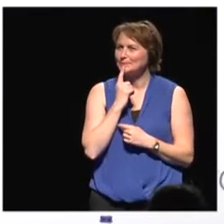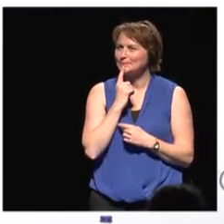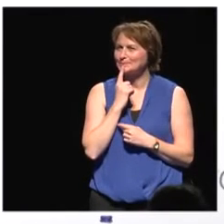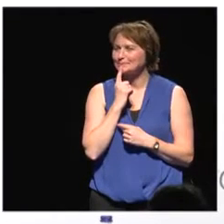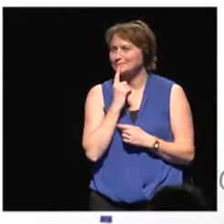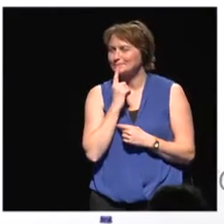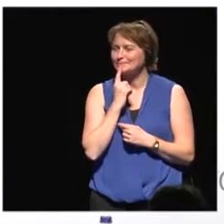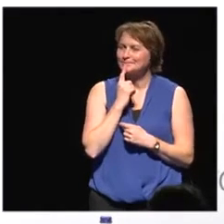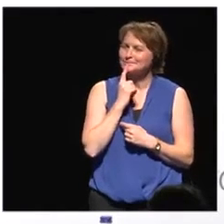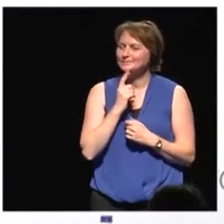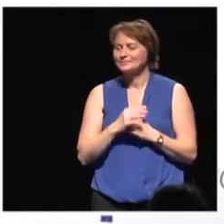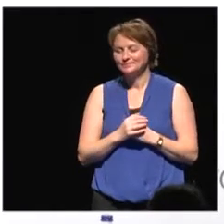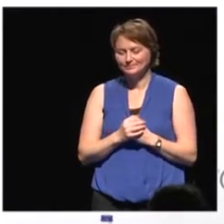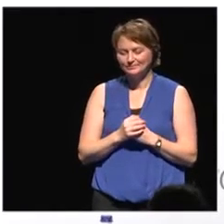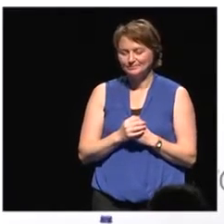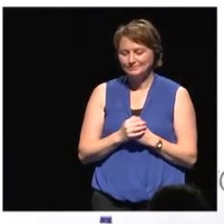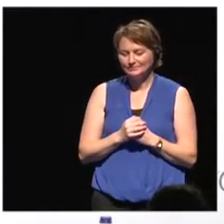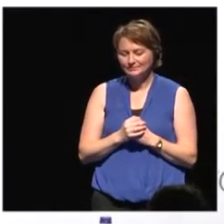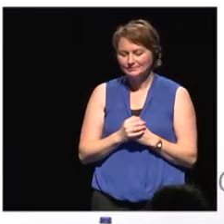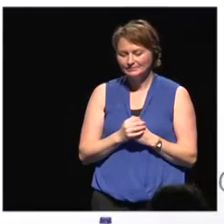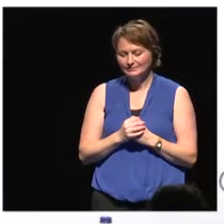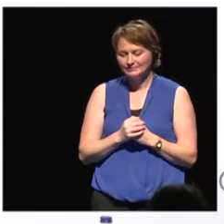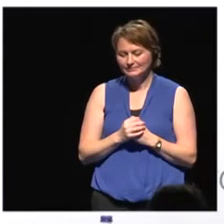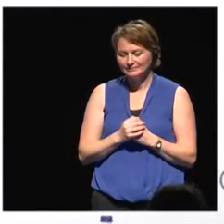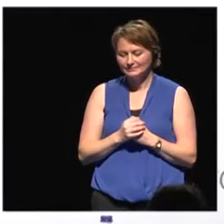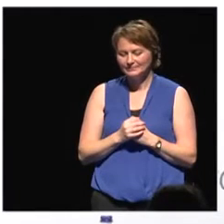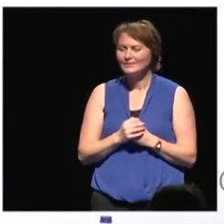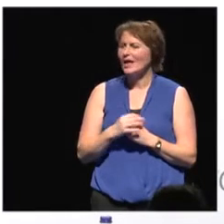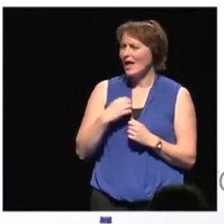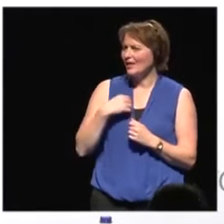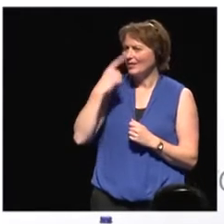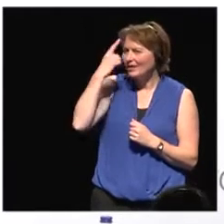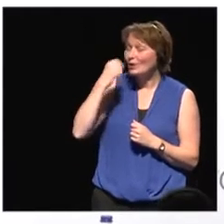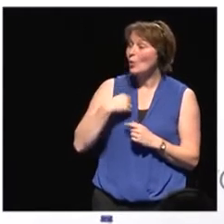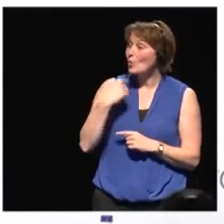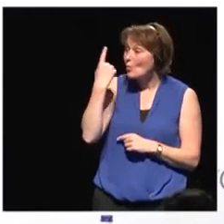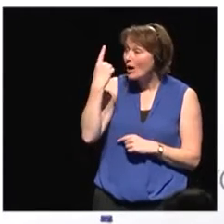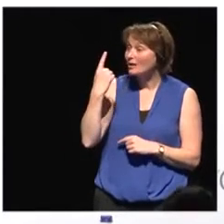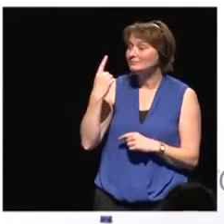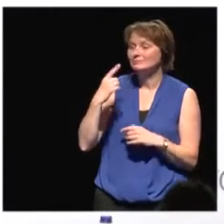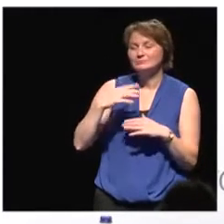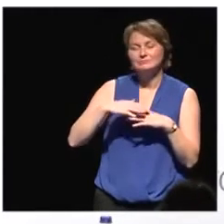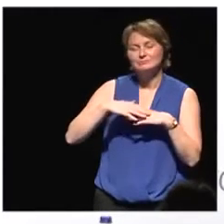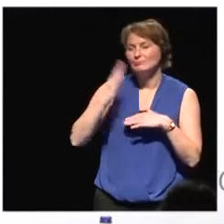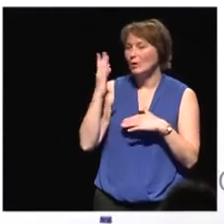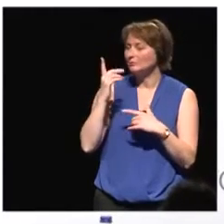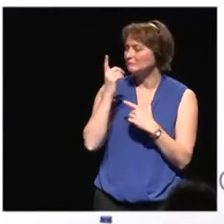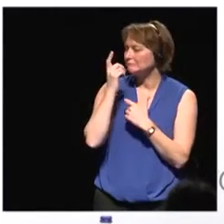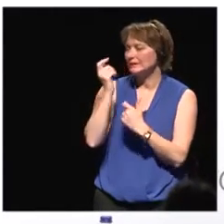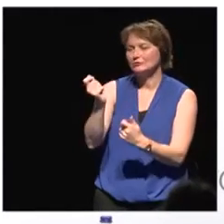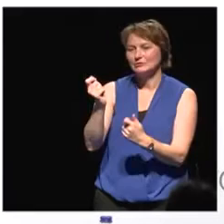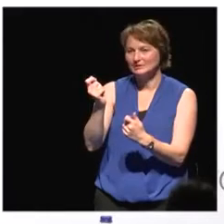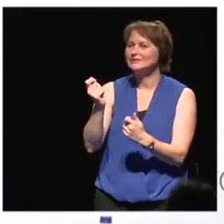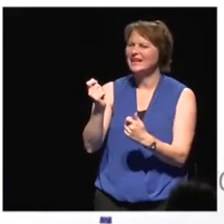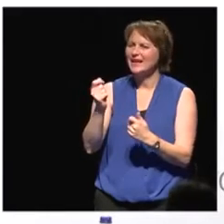I think one of the most interesting phenomenons in terms